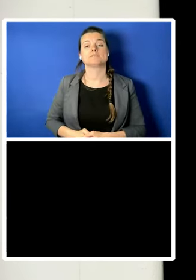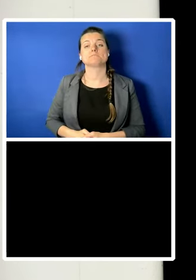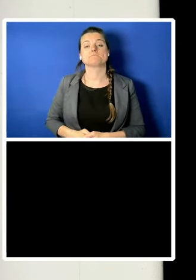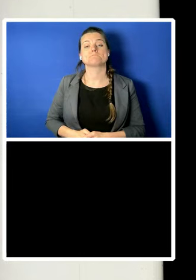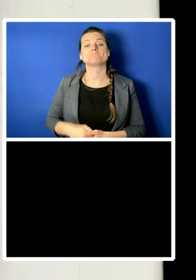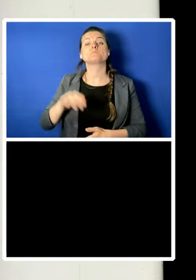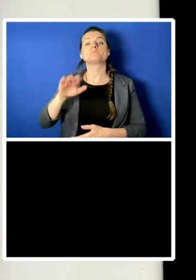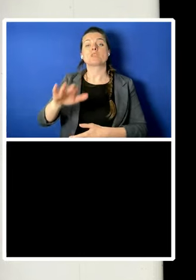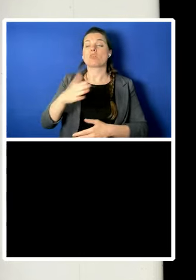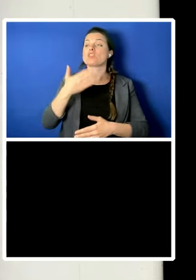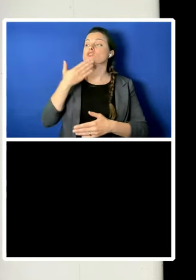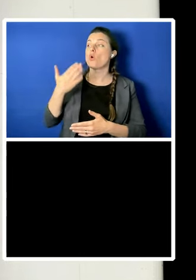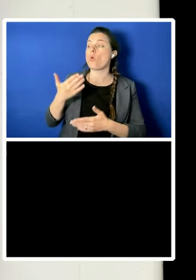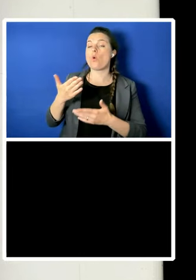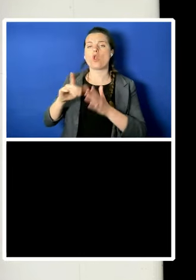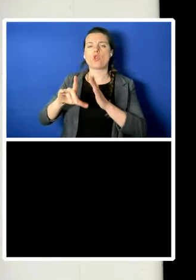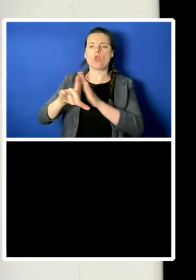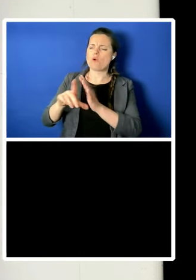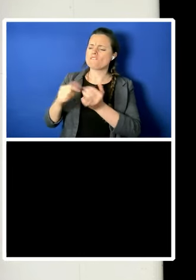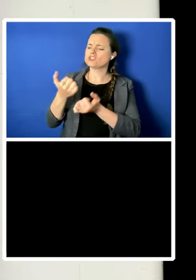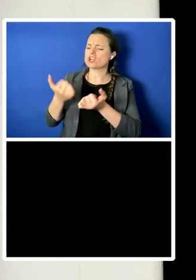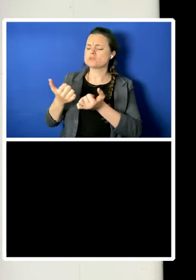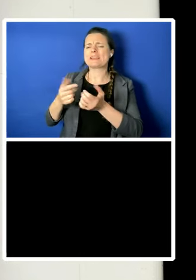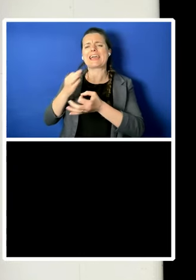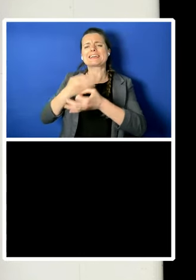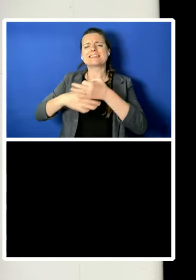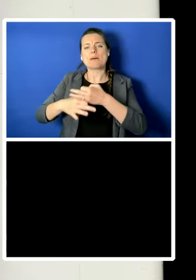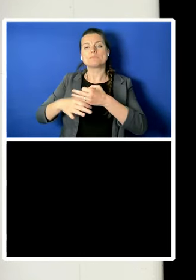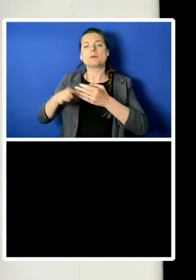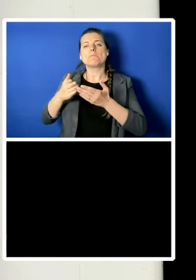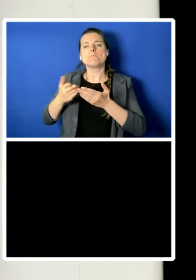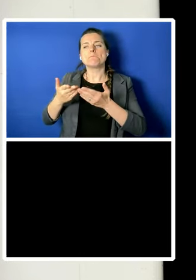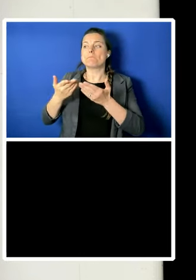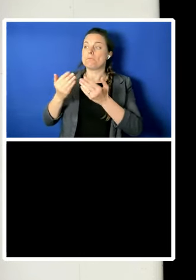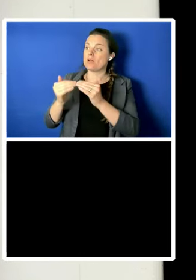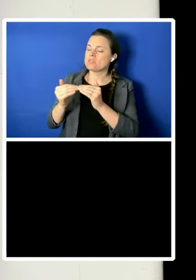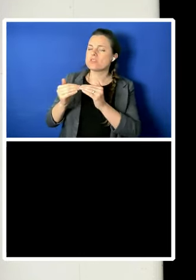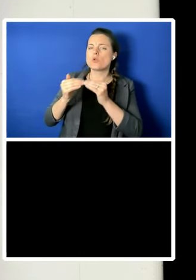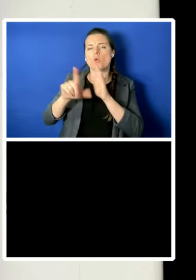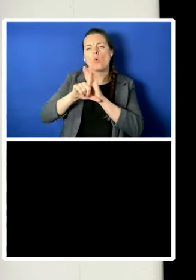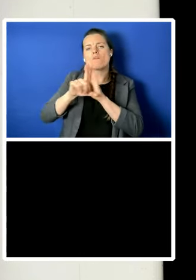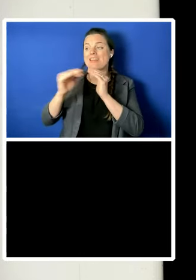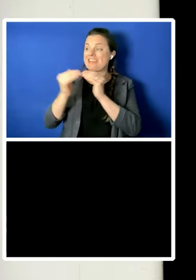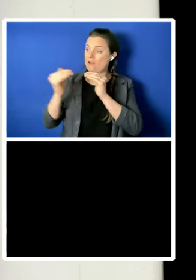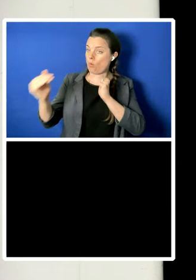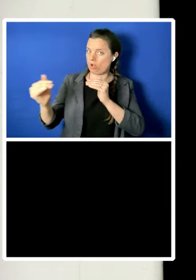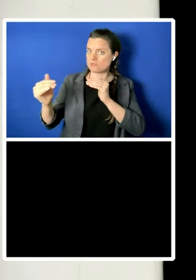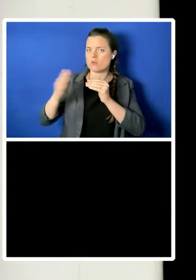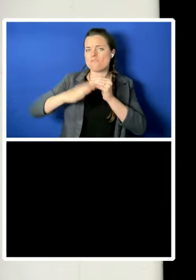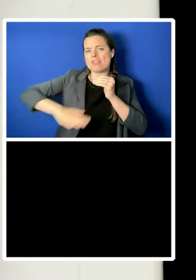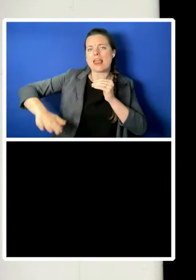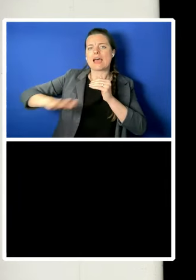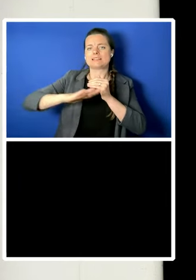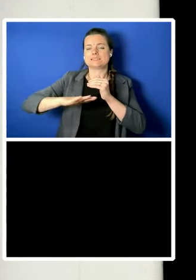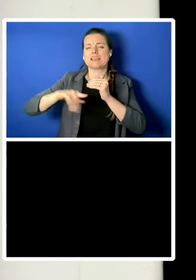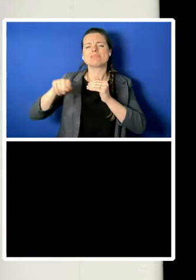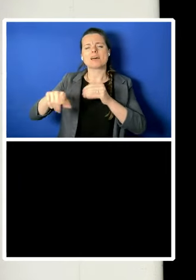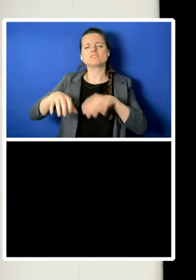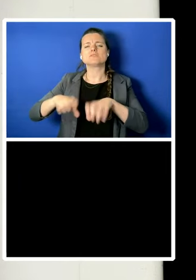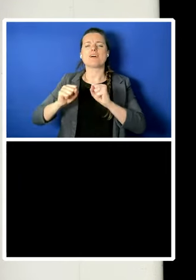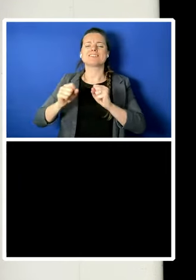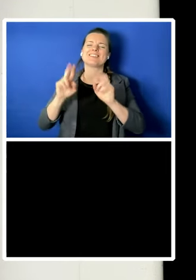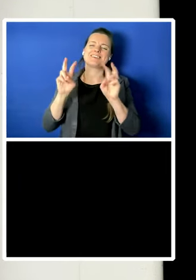or by the law of the land, began the human rights journey to the fair trial or due process